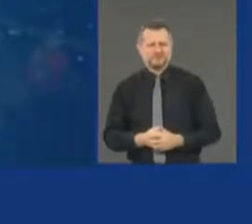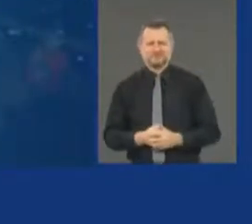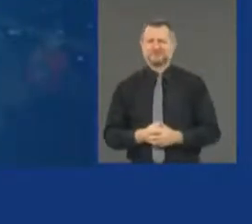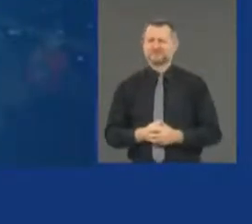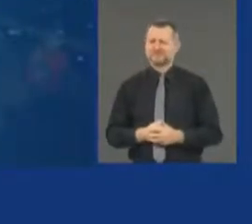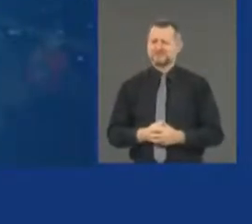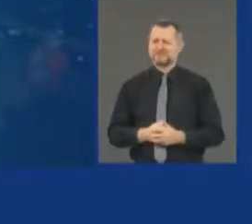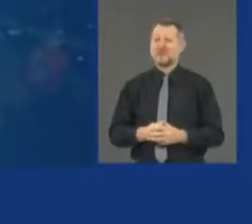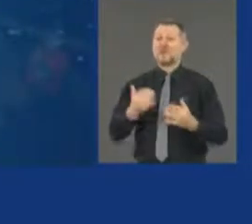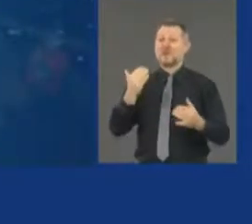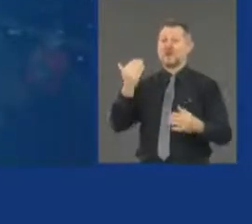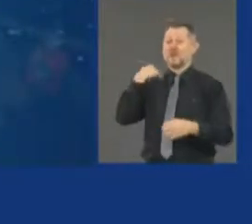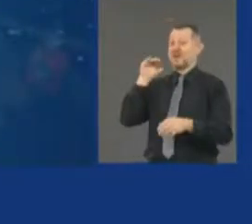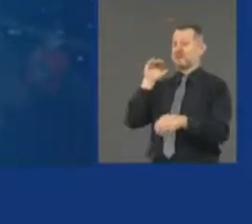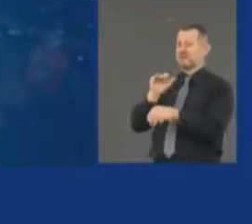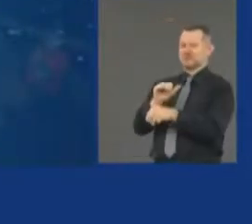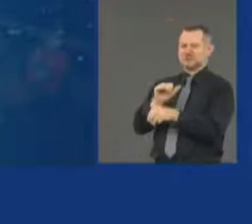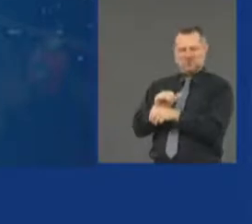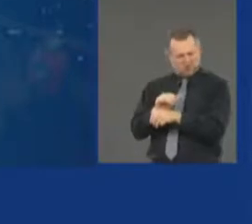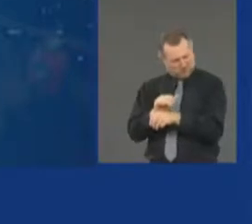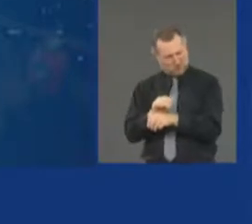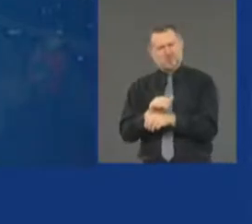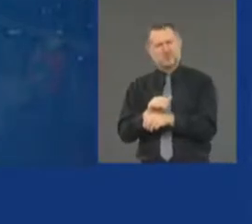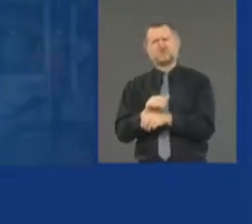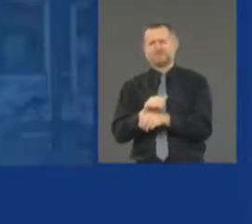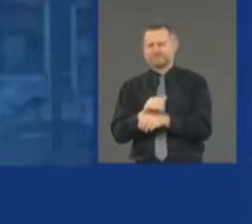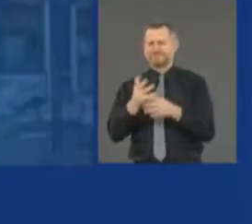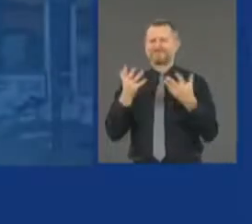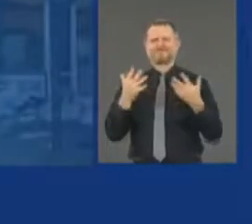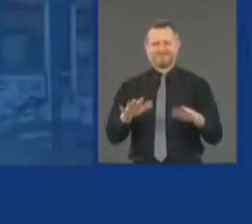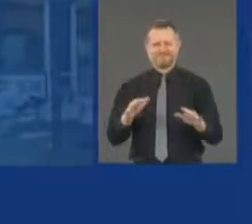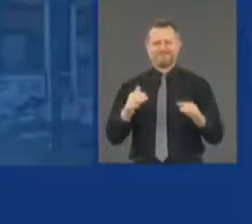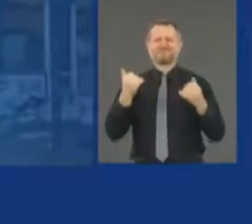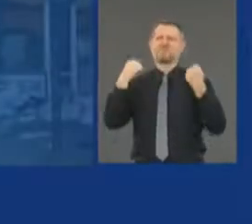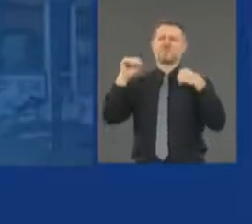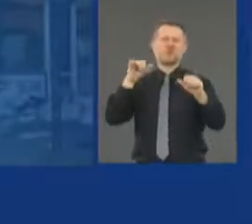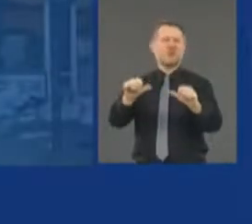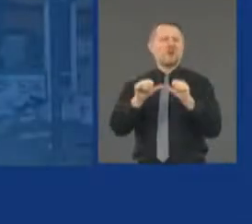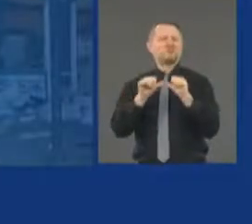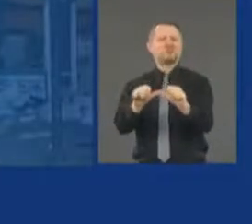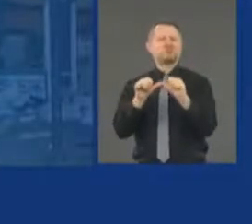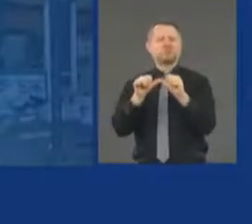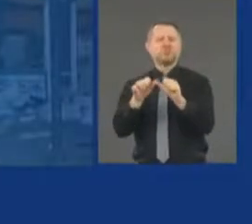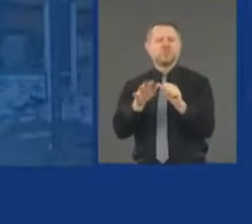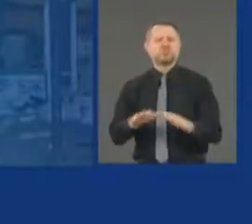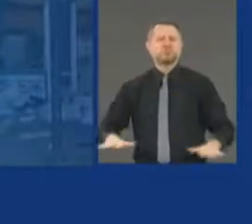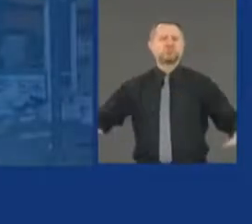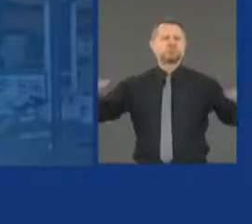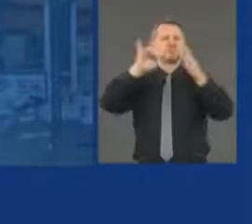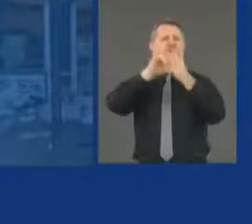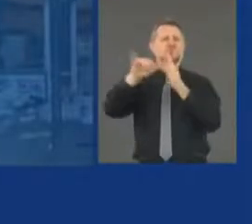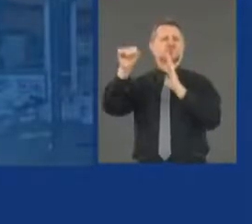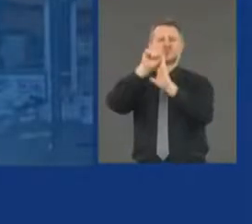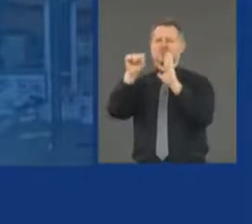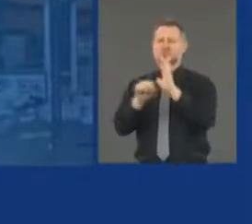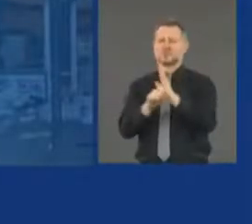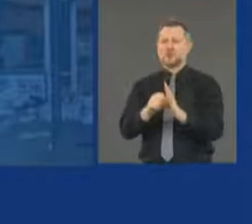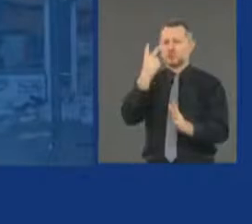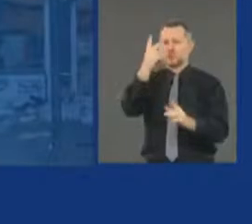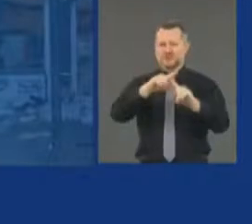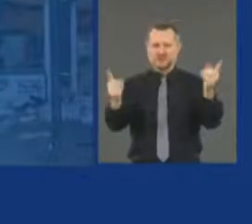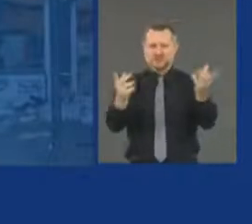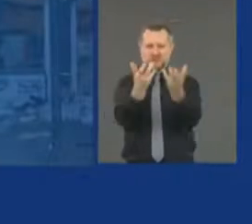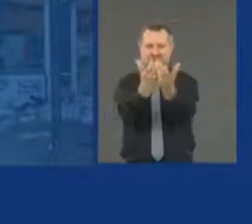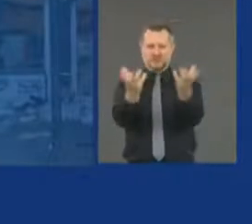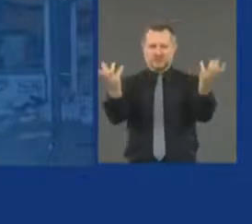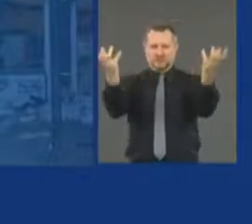Last night we had continued protests across the state, but there are two very different situations that are